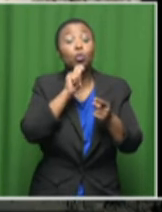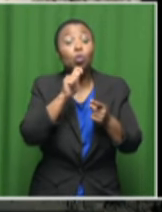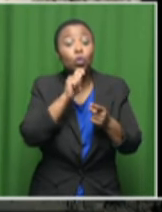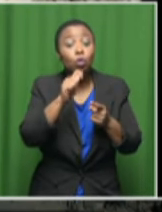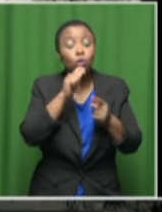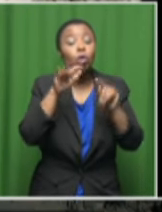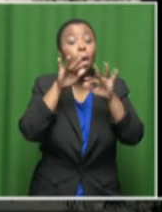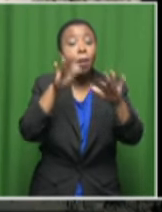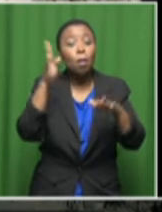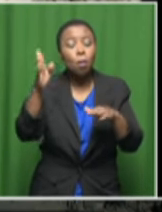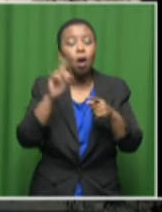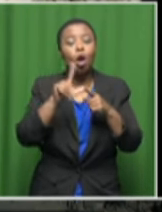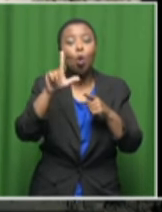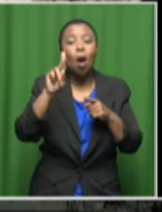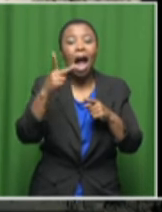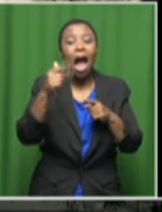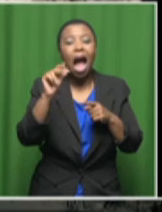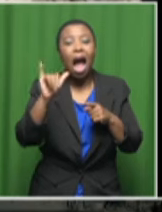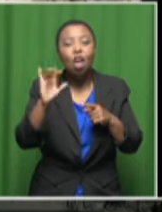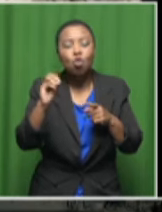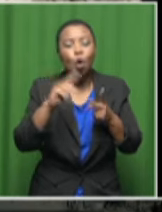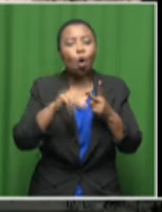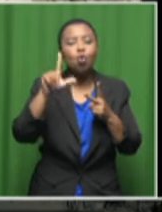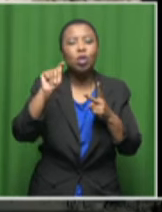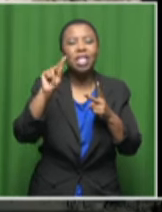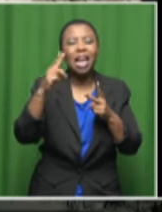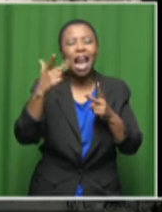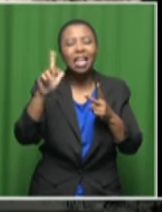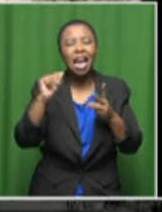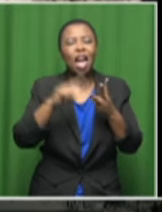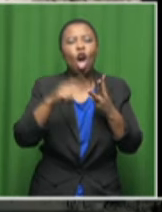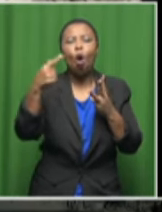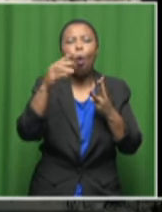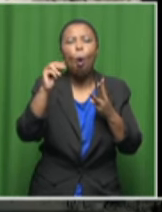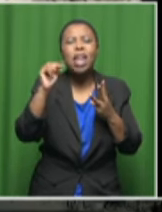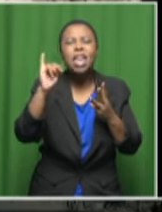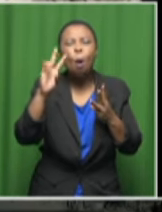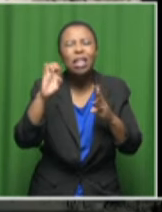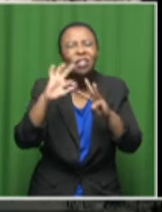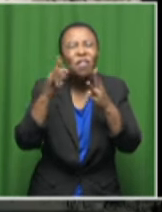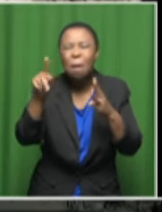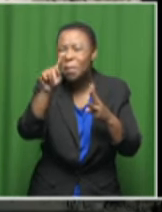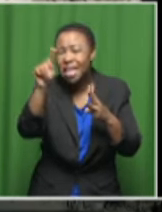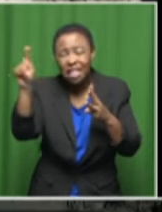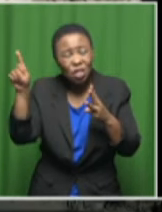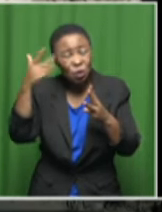you are Lukanyo, Lukalatas, even the Guanyuers, and, you know,